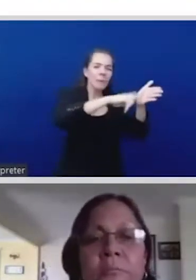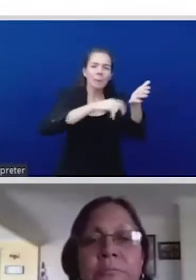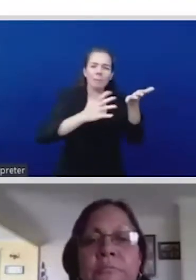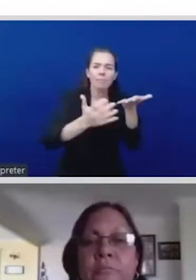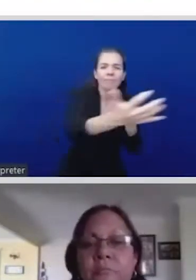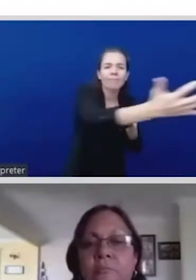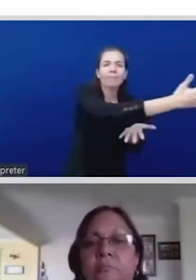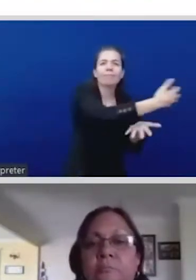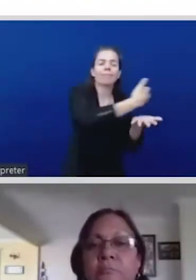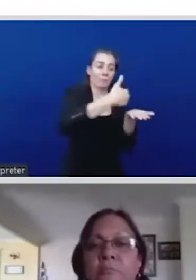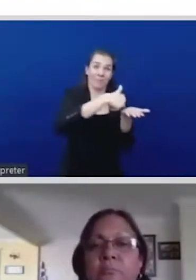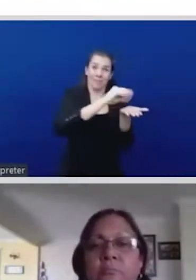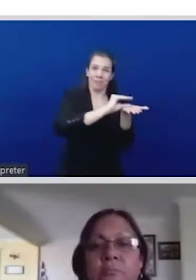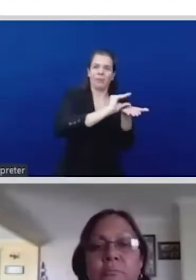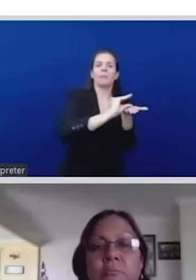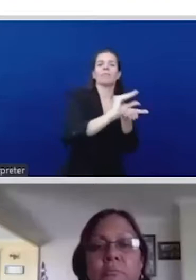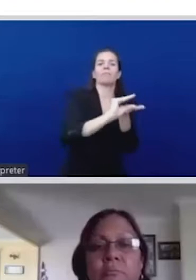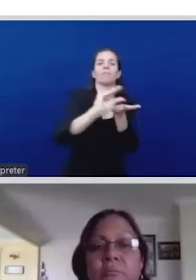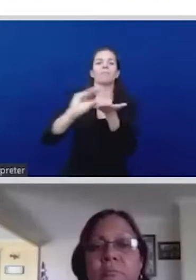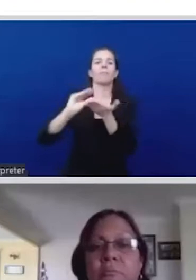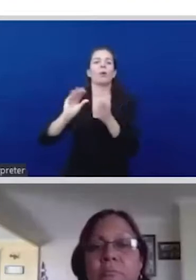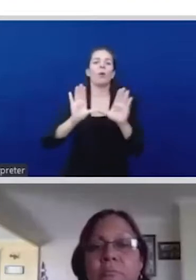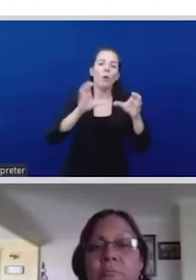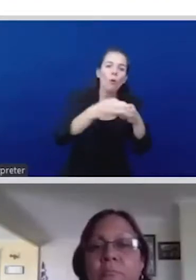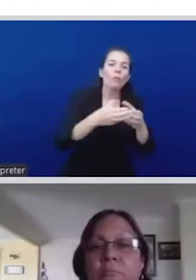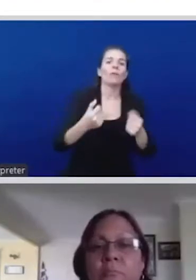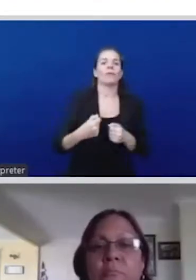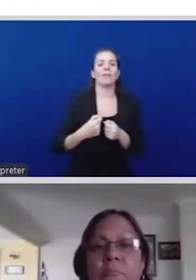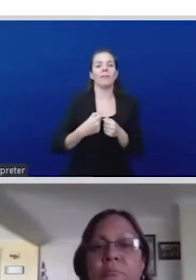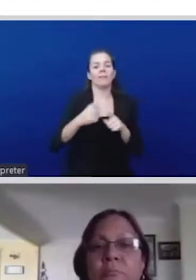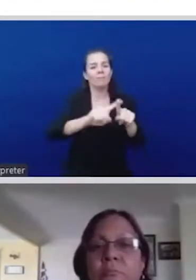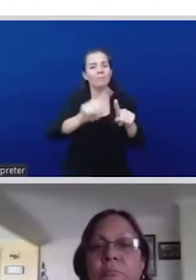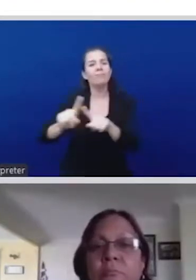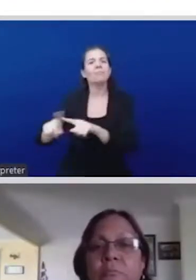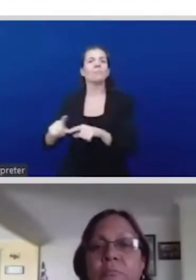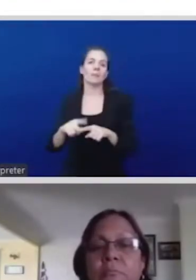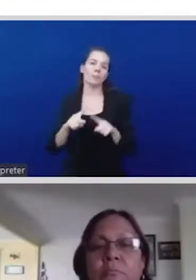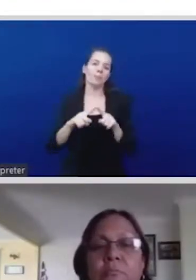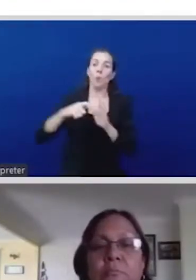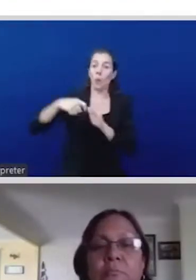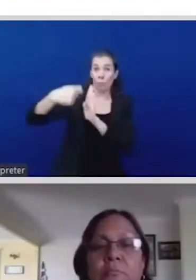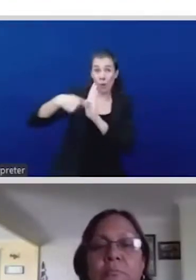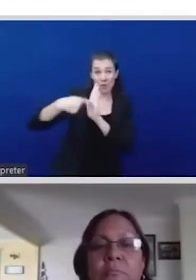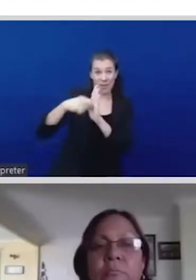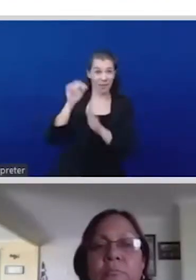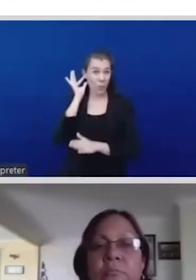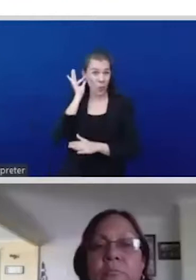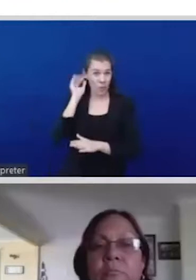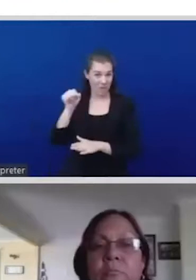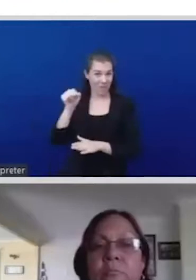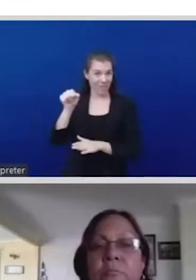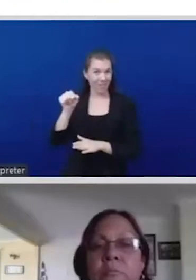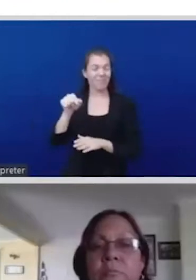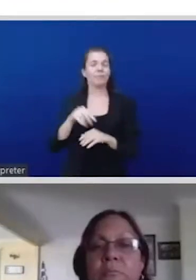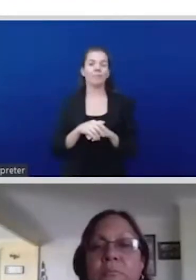women's project. And that includes redirecting also whatever climate finance is available